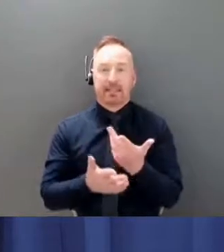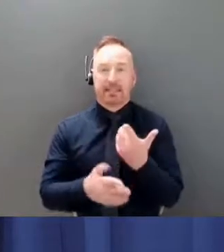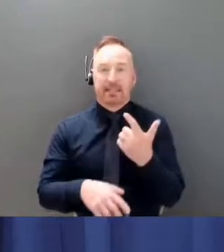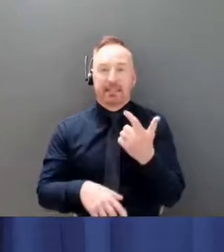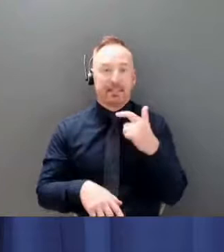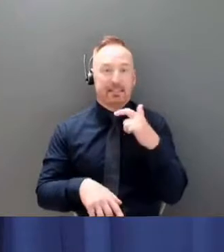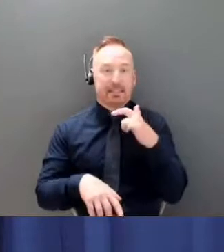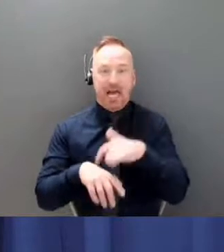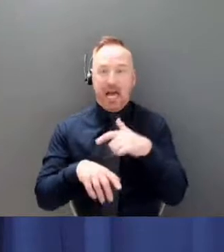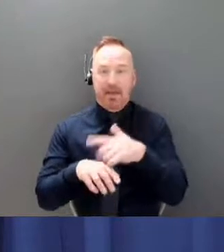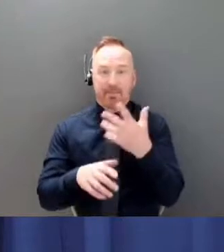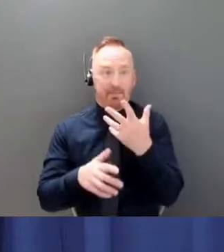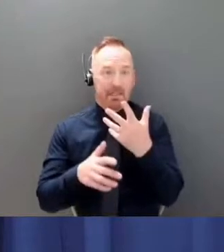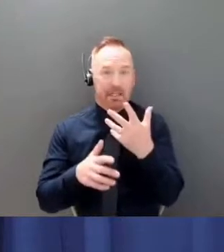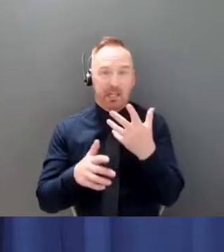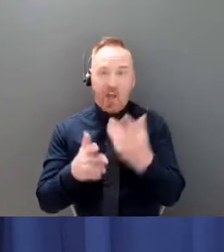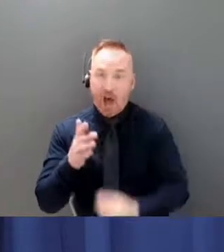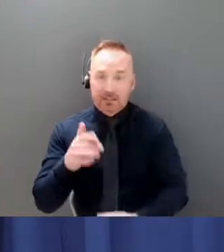consequences.